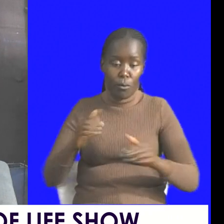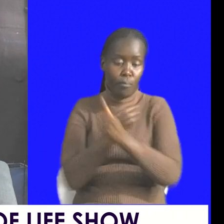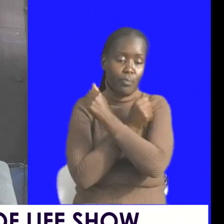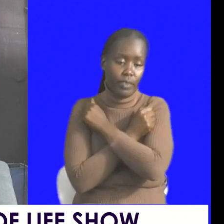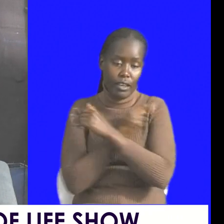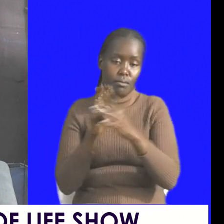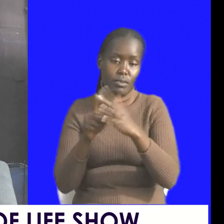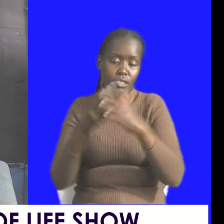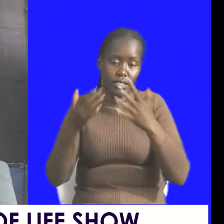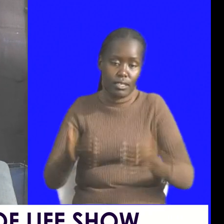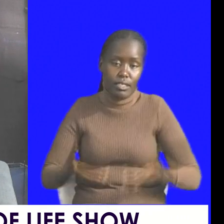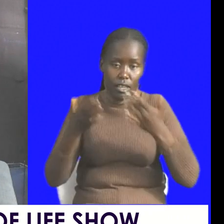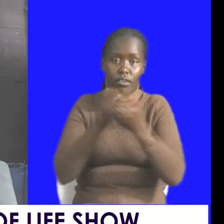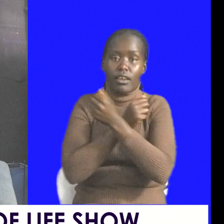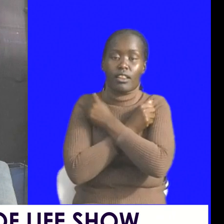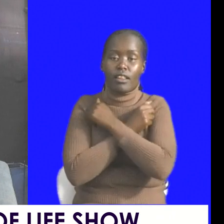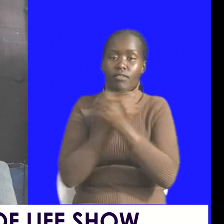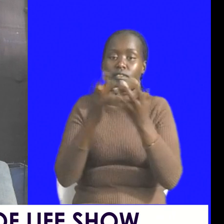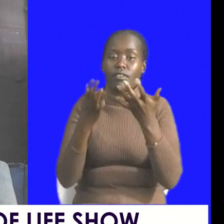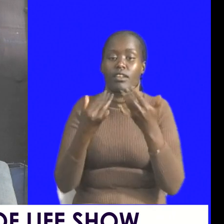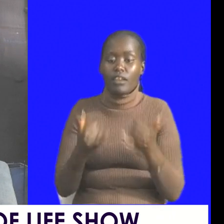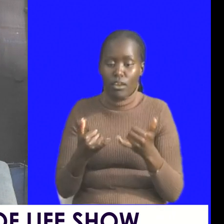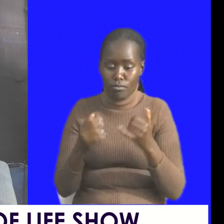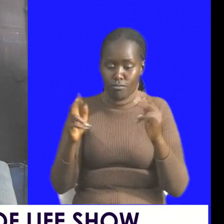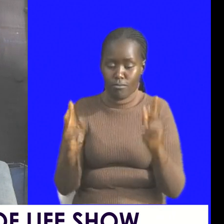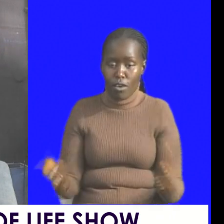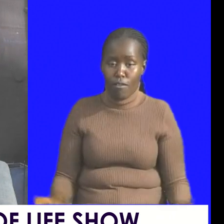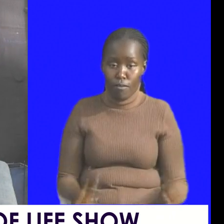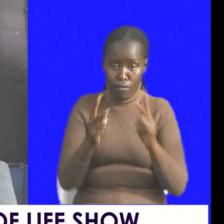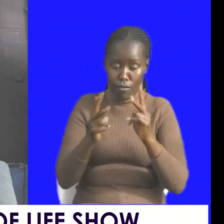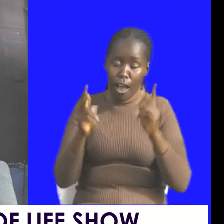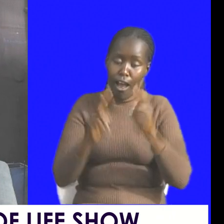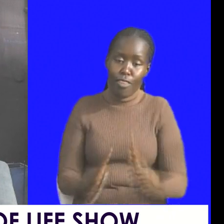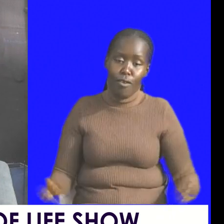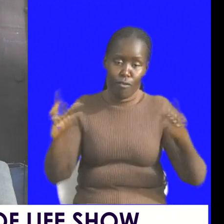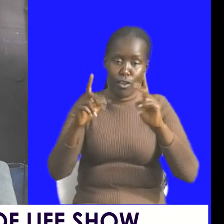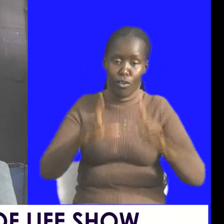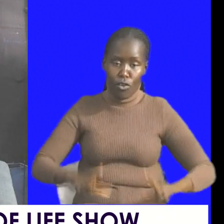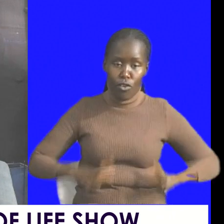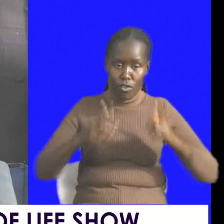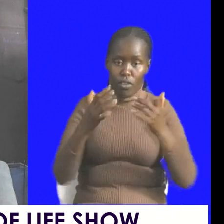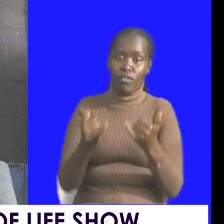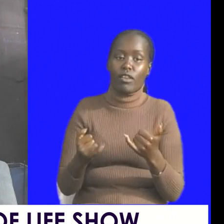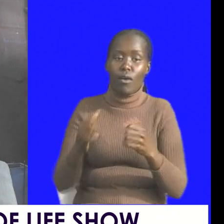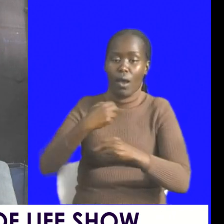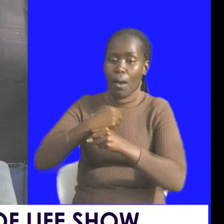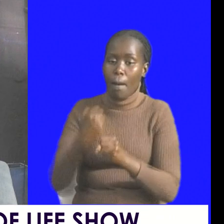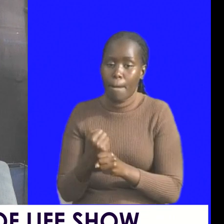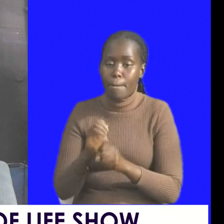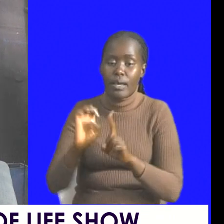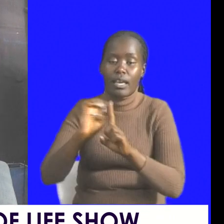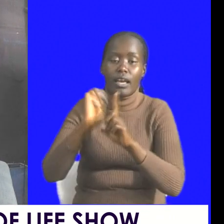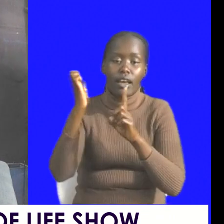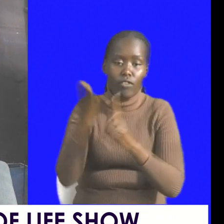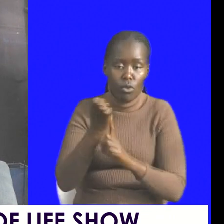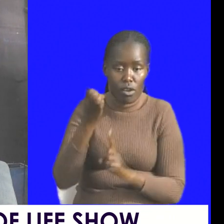love now this is the treasures of life show we are talking about designing environments for mental fitness